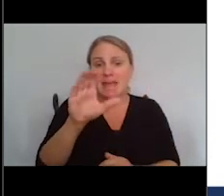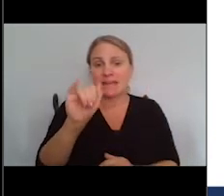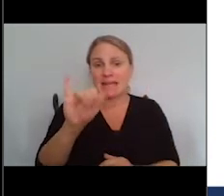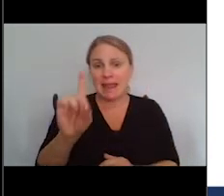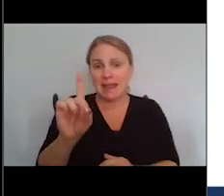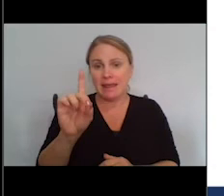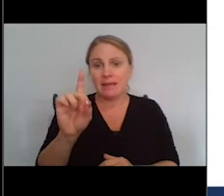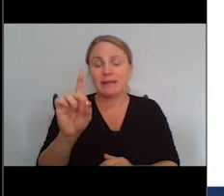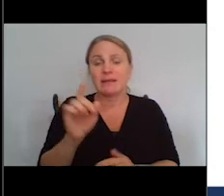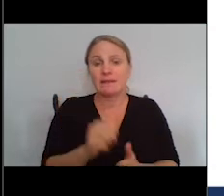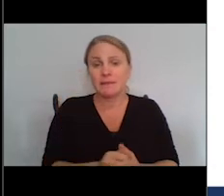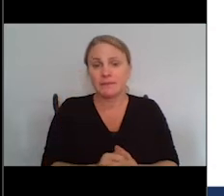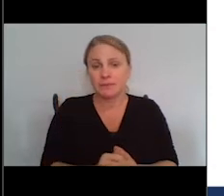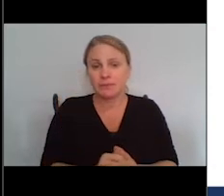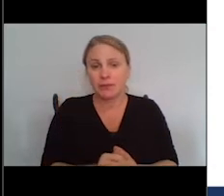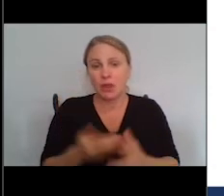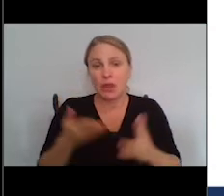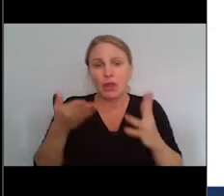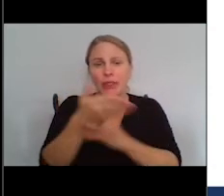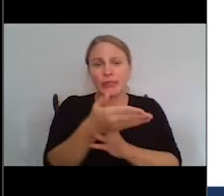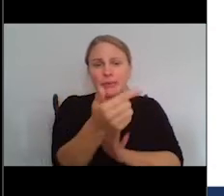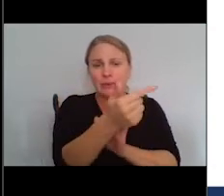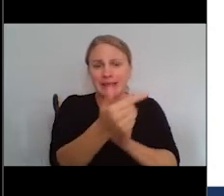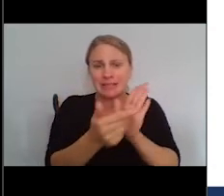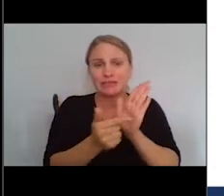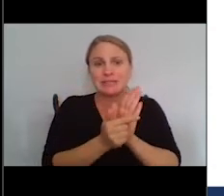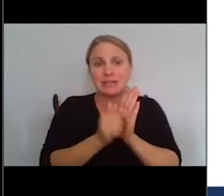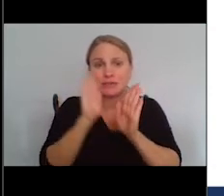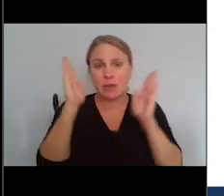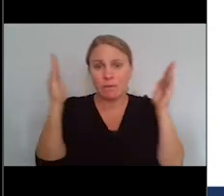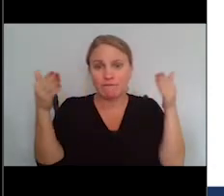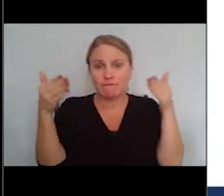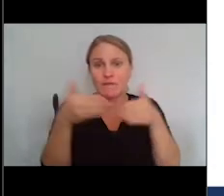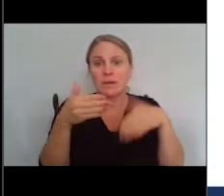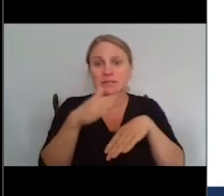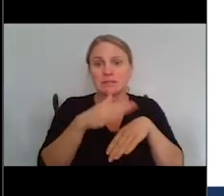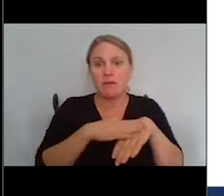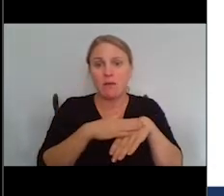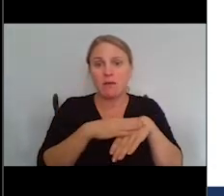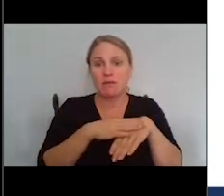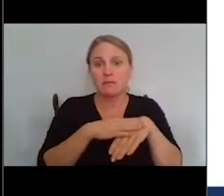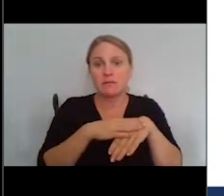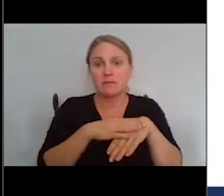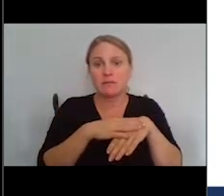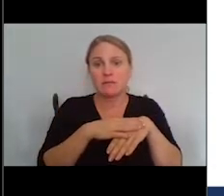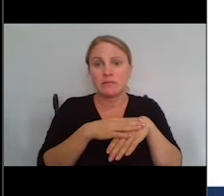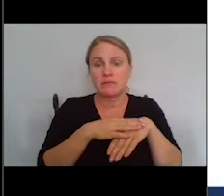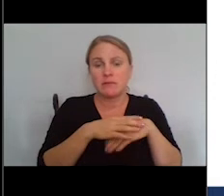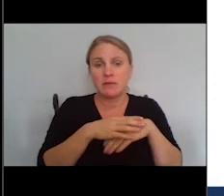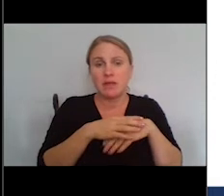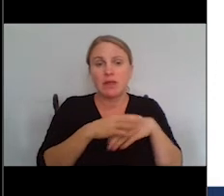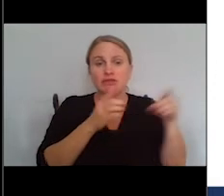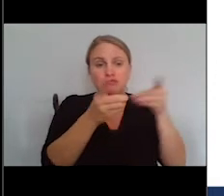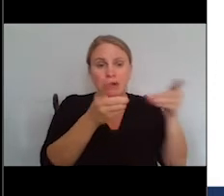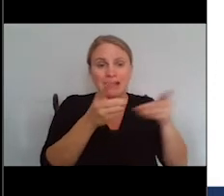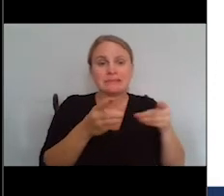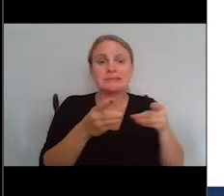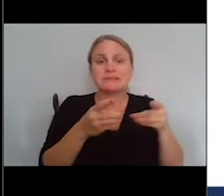health homes through legislation that would focus as the director of care. And a number of other